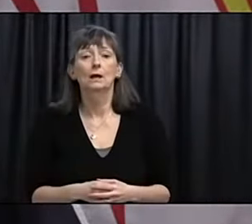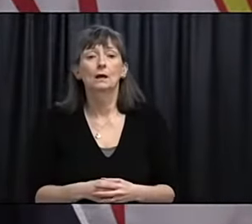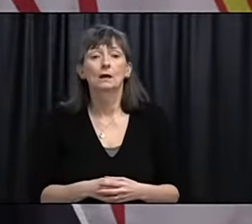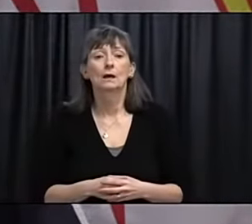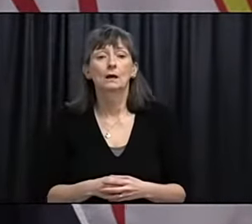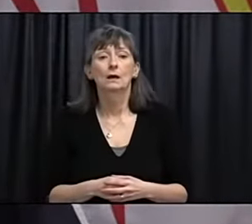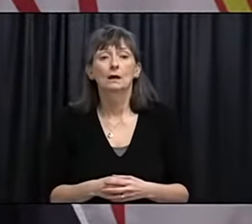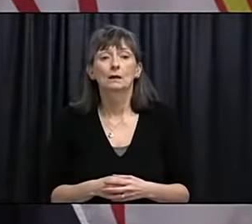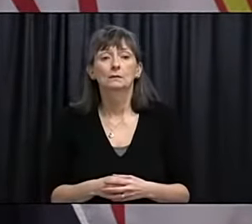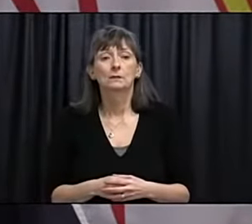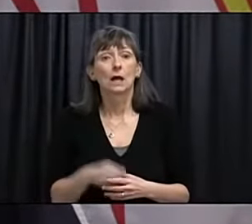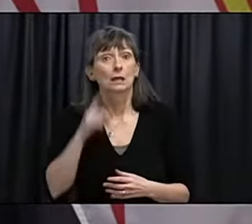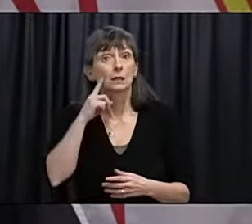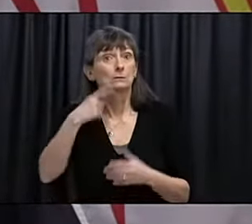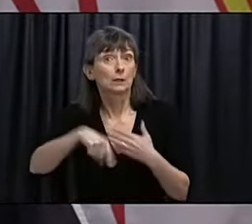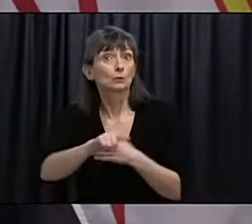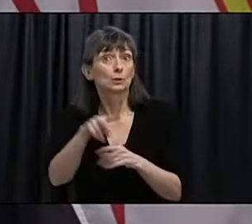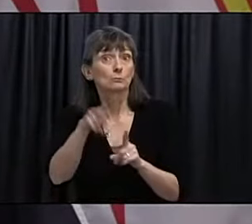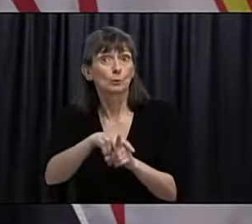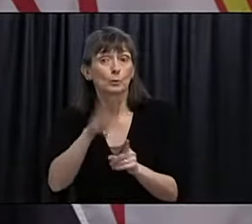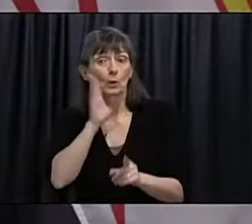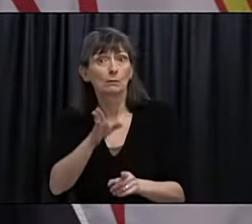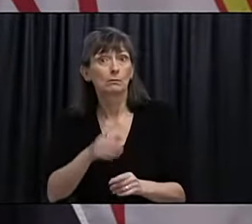is that the appointments will be for next week.